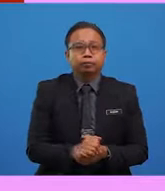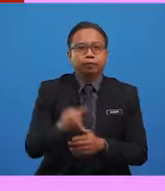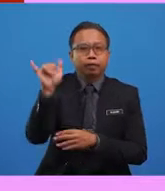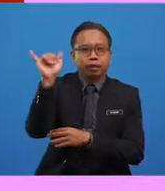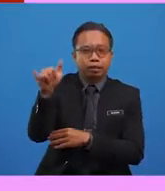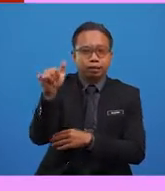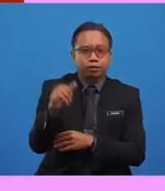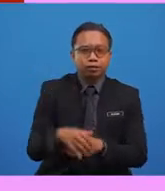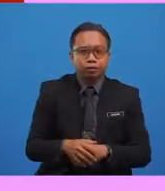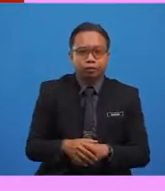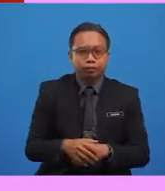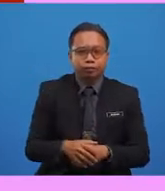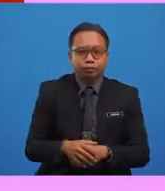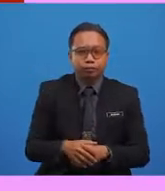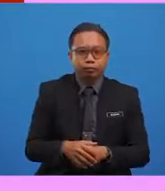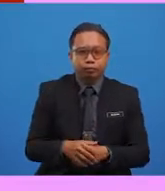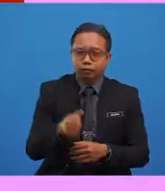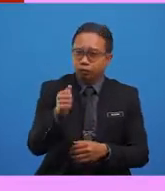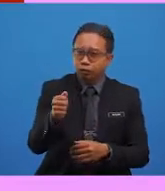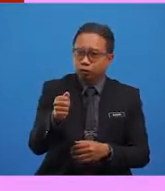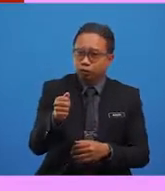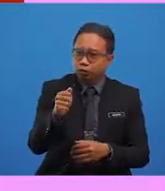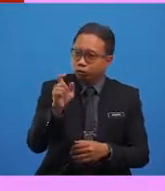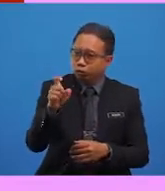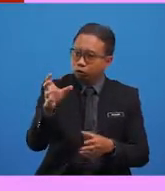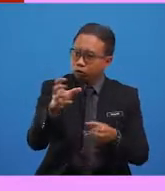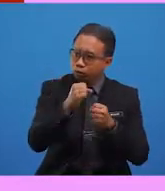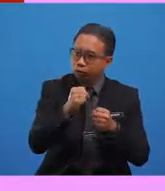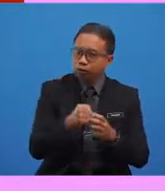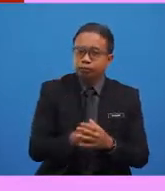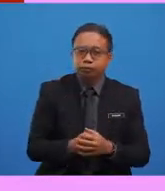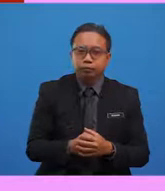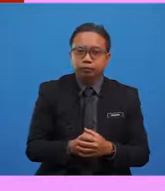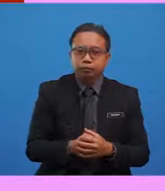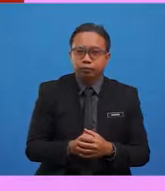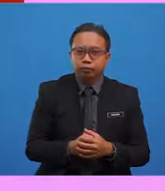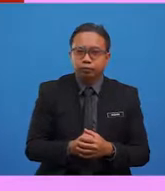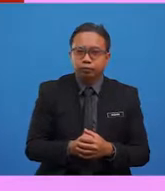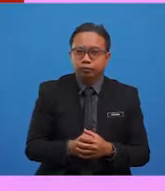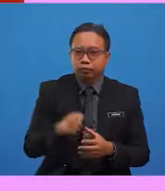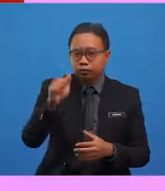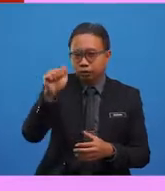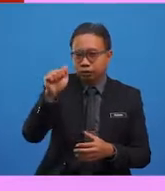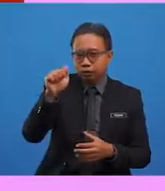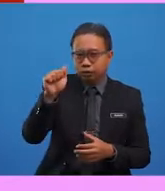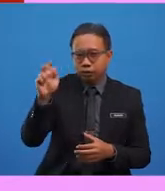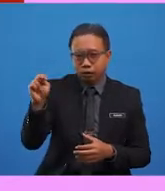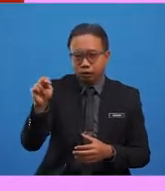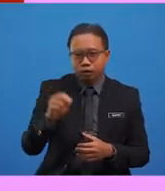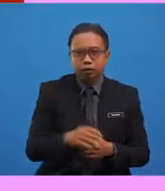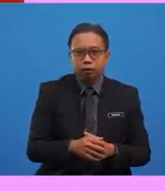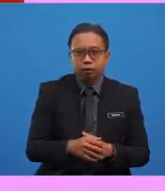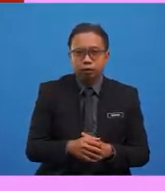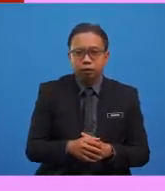Yes, excellent! You deserve a pat on your back. A and N is the